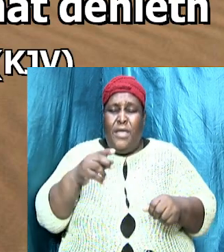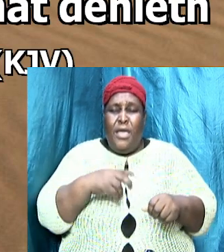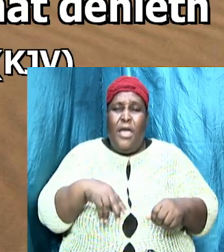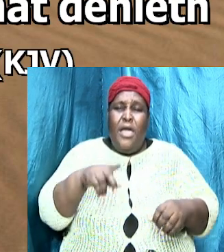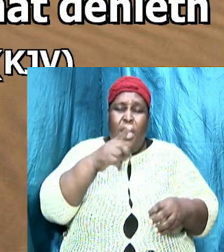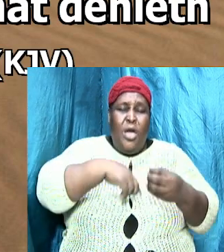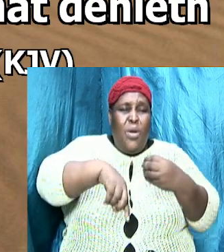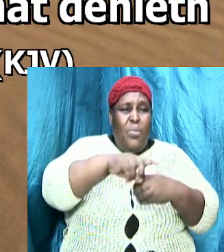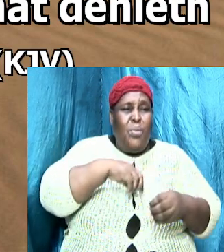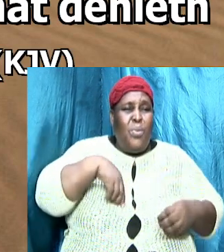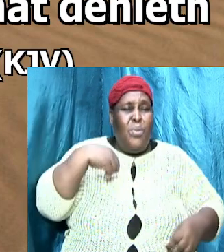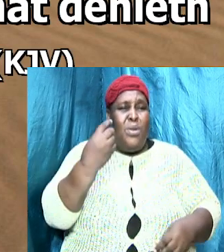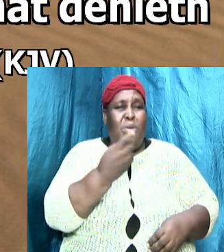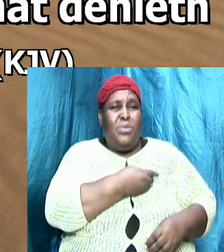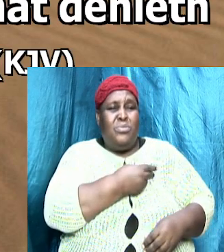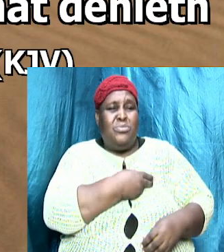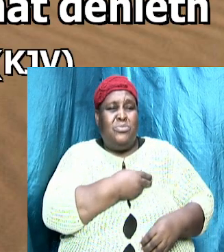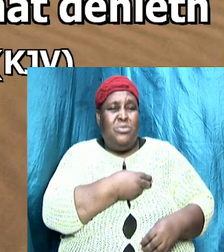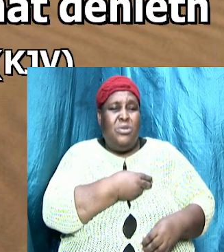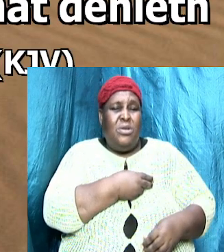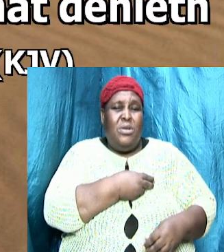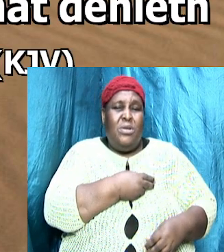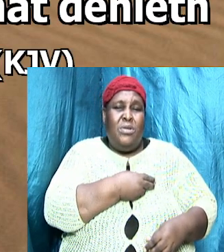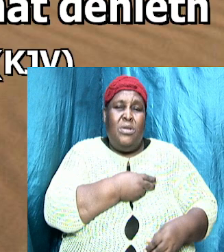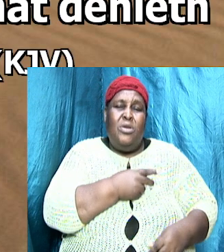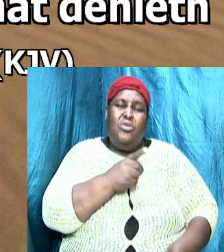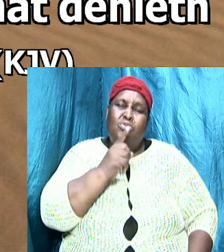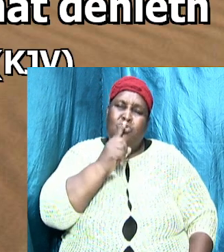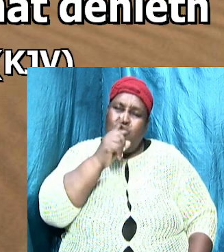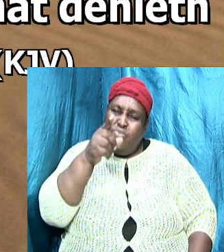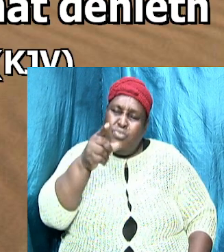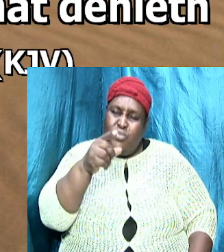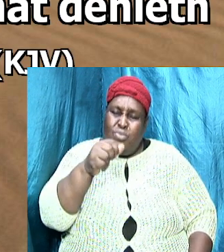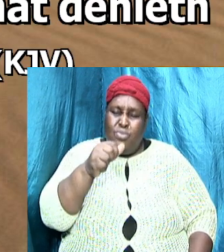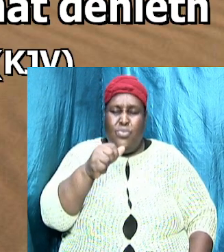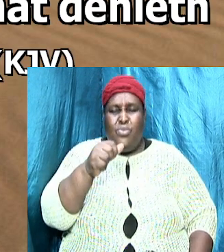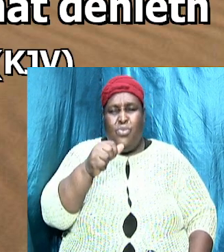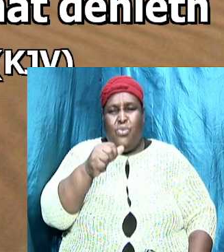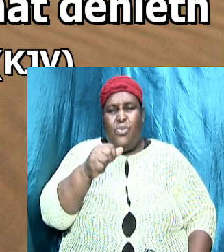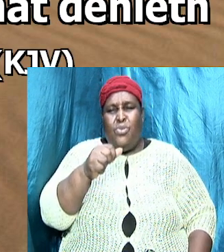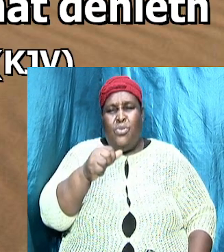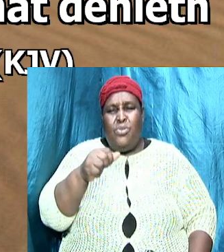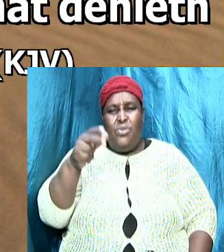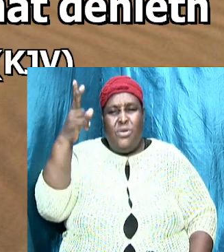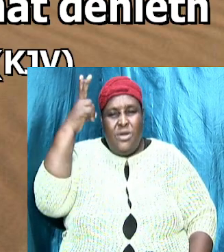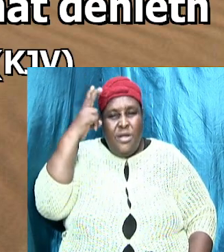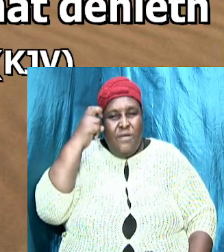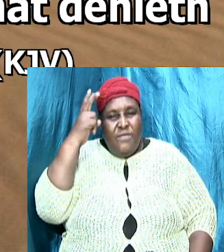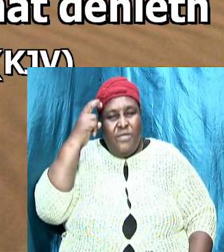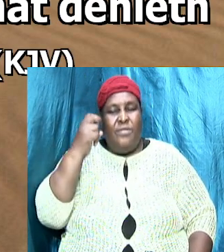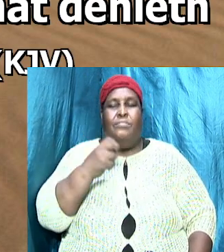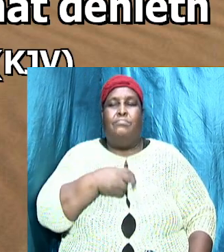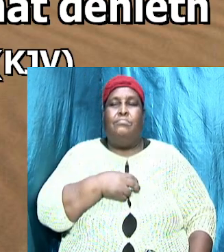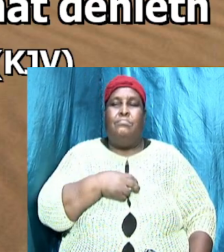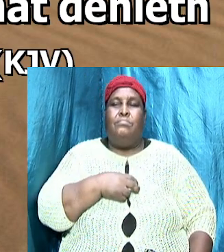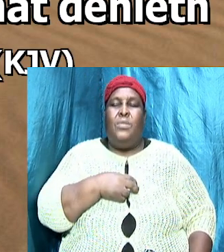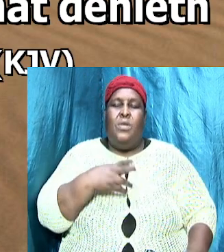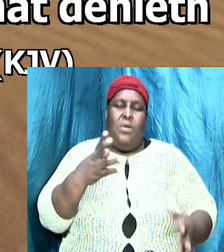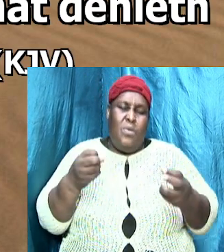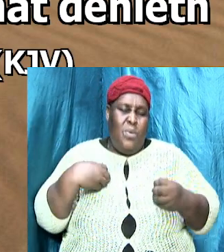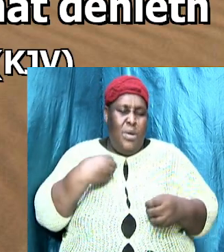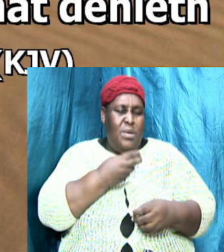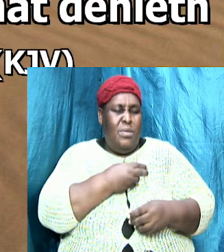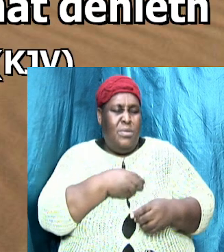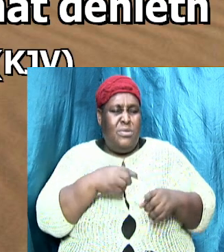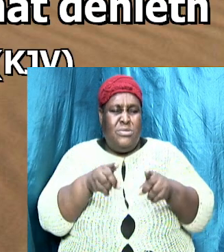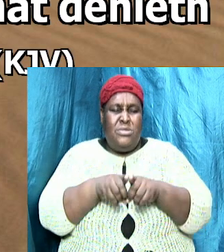itself because the God of being true to their father which is the God of falsehood and I want us to know